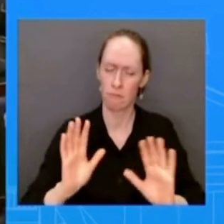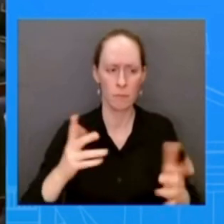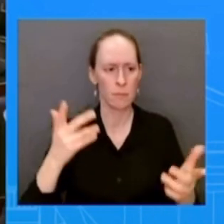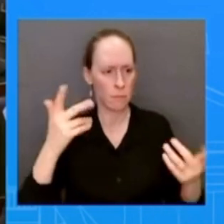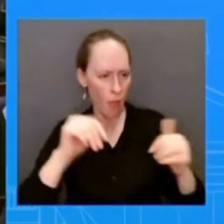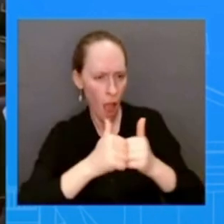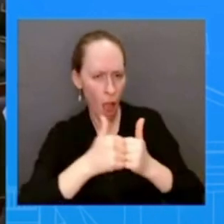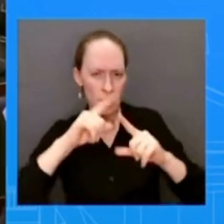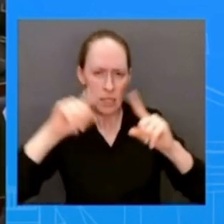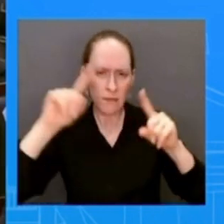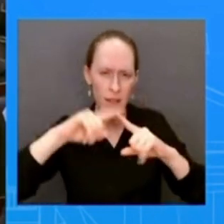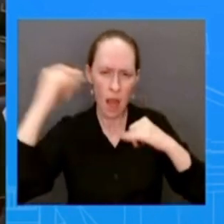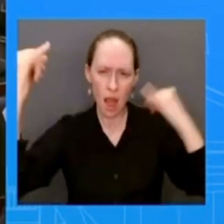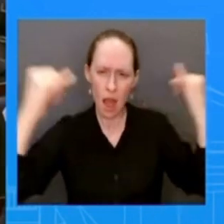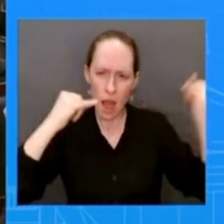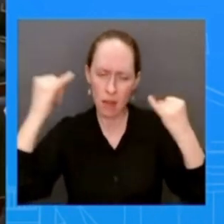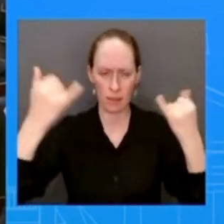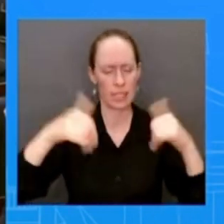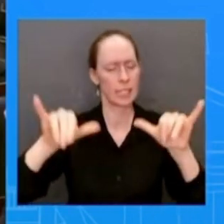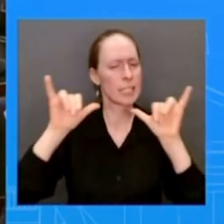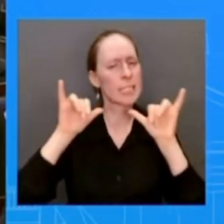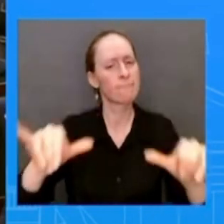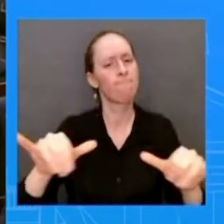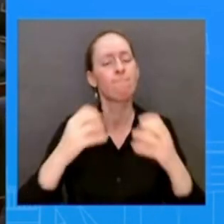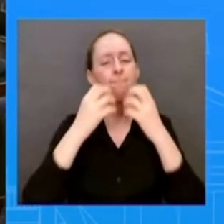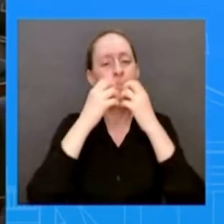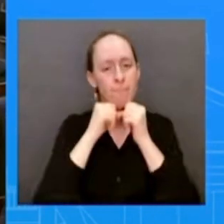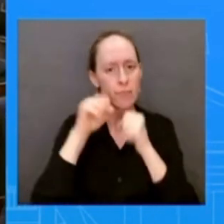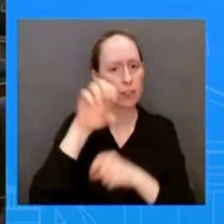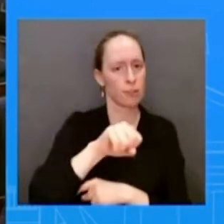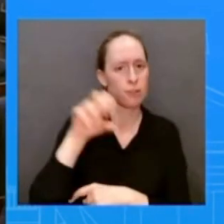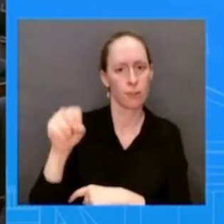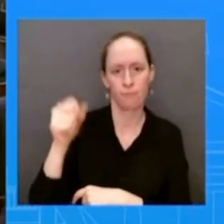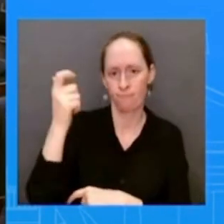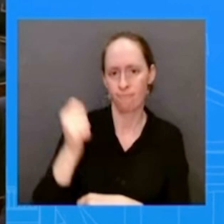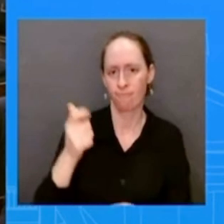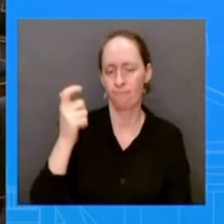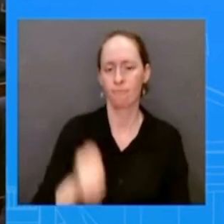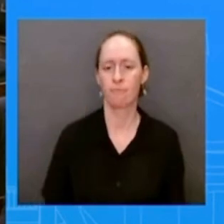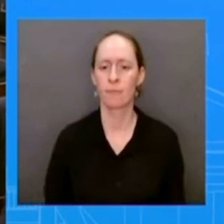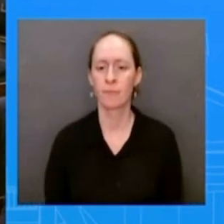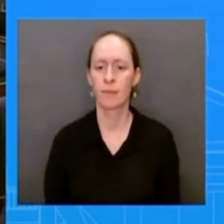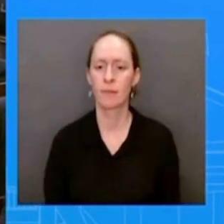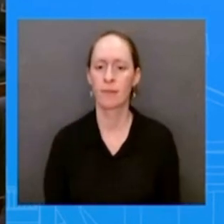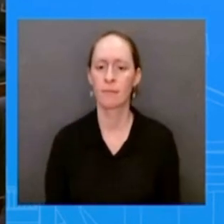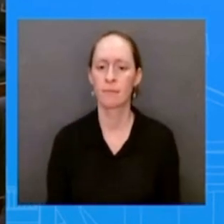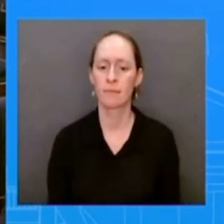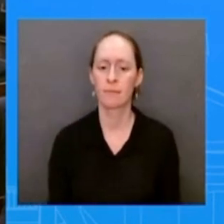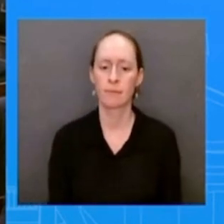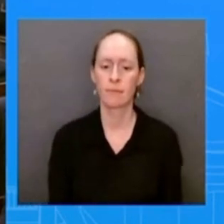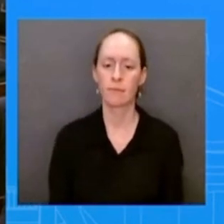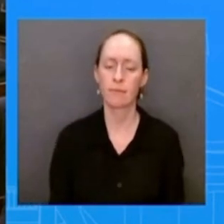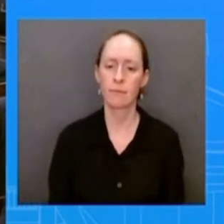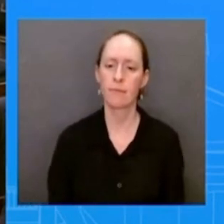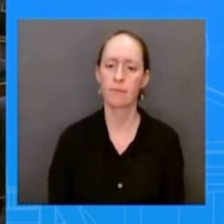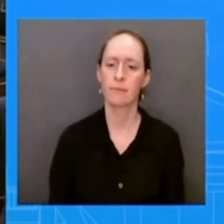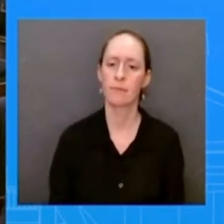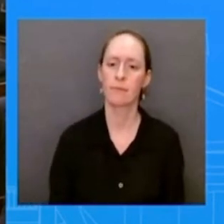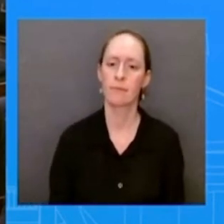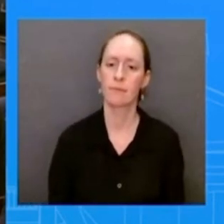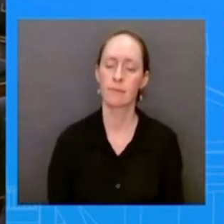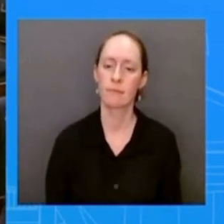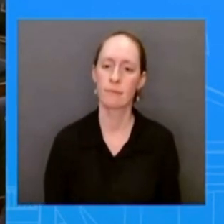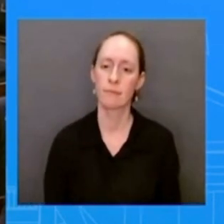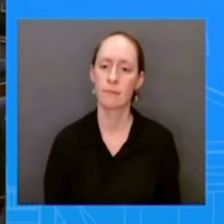one secretary remando um suggested that banning tiktok was a bad idea politically because she'd quote literally lose